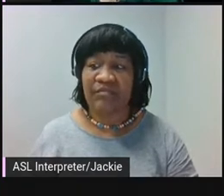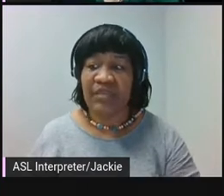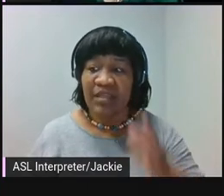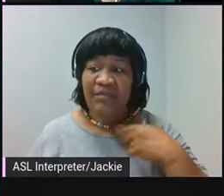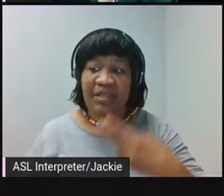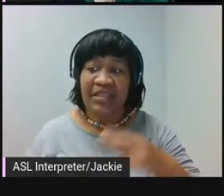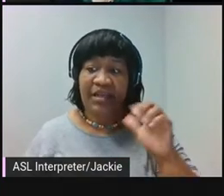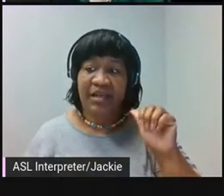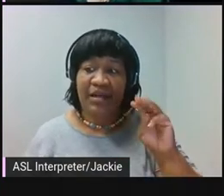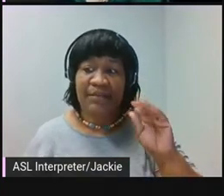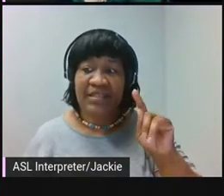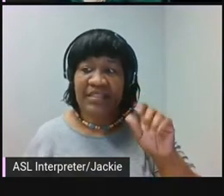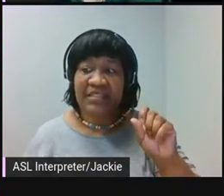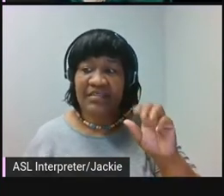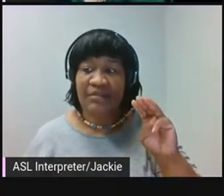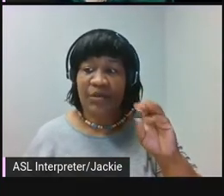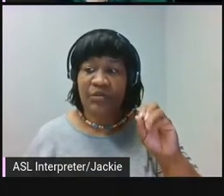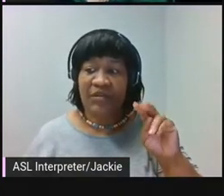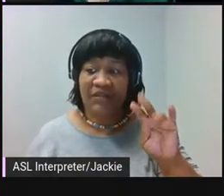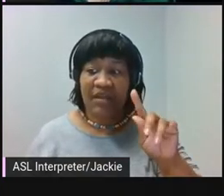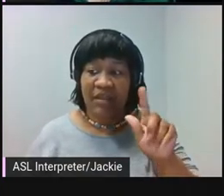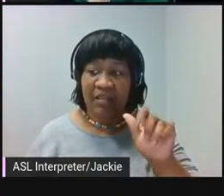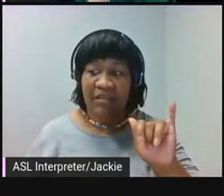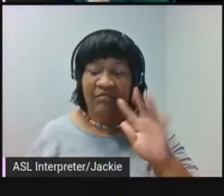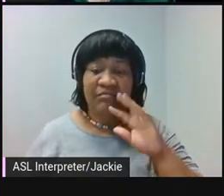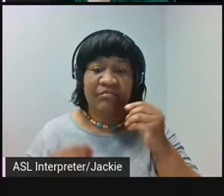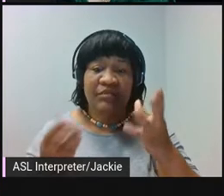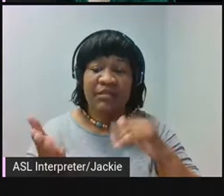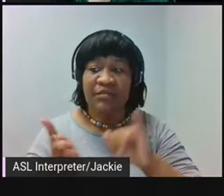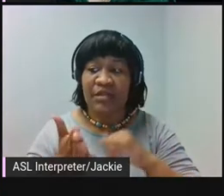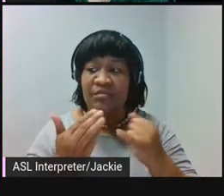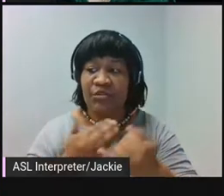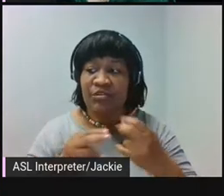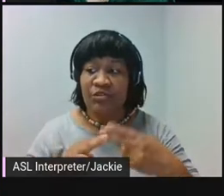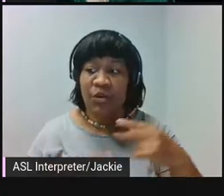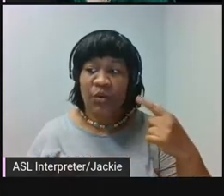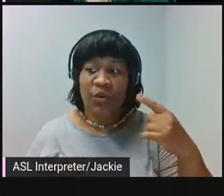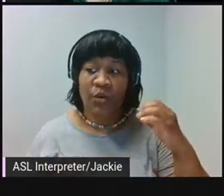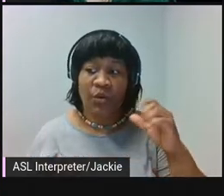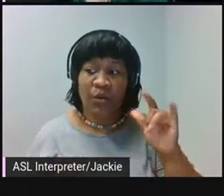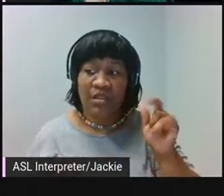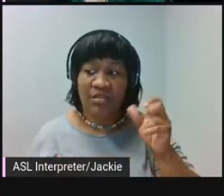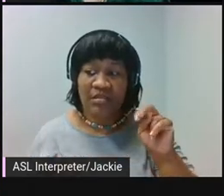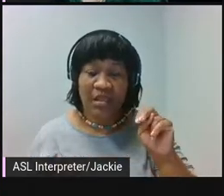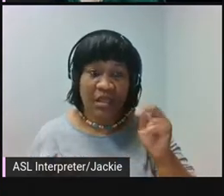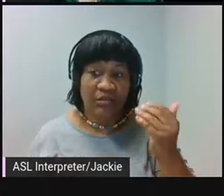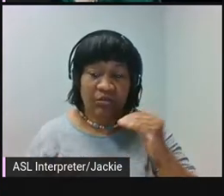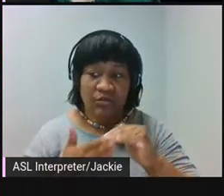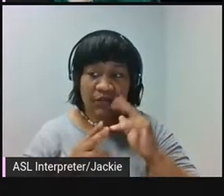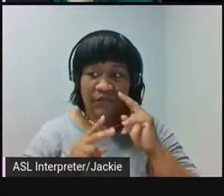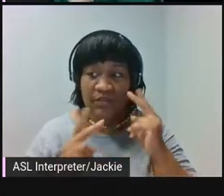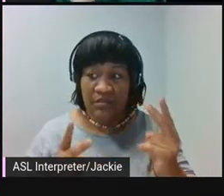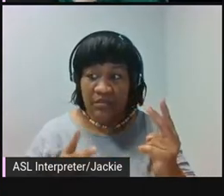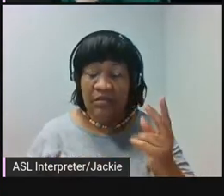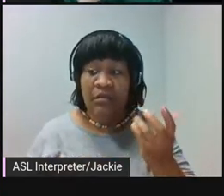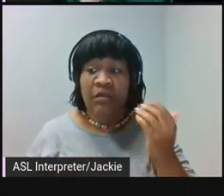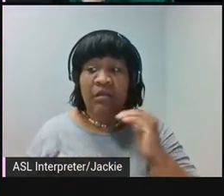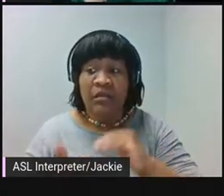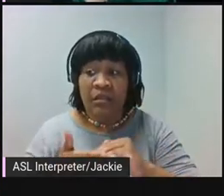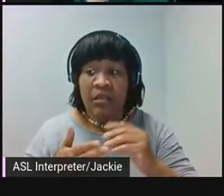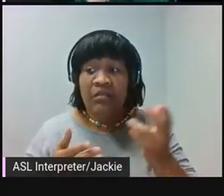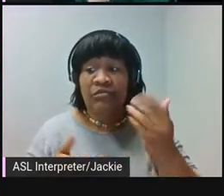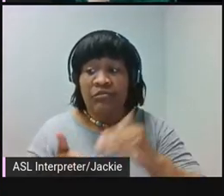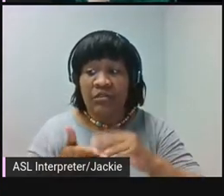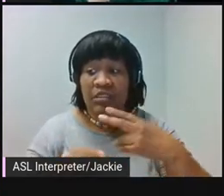My name is Amatisse Motavalli, and I want to present you my project, a multimedia portal reclaiming and